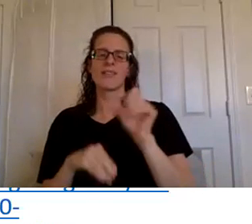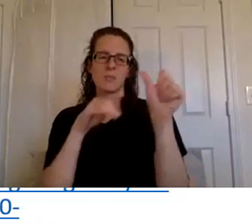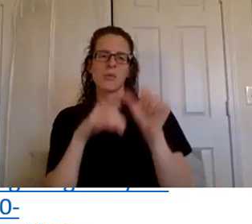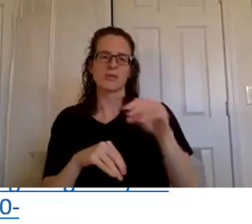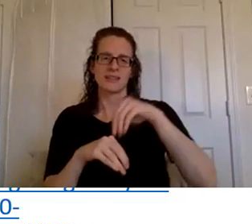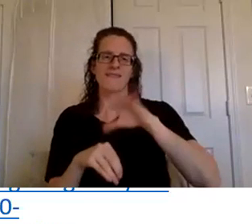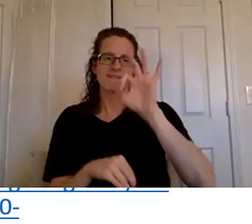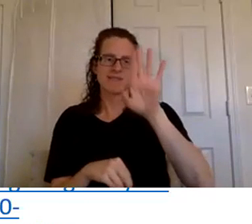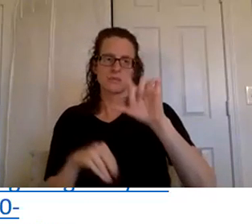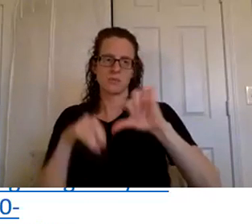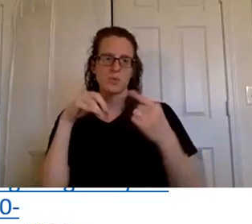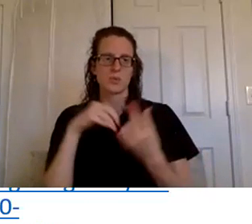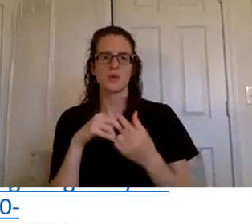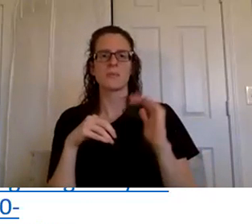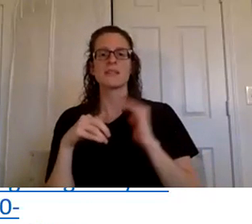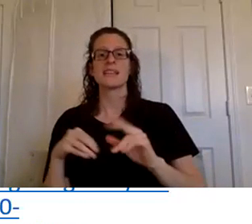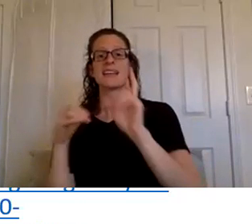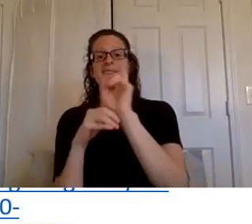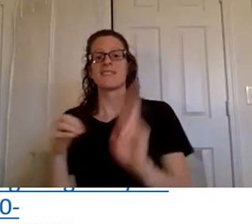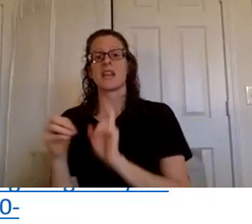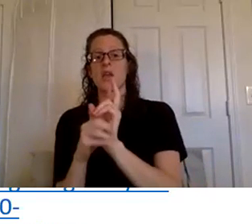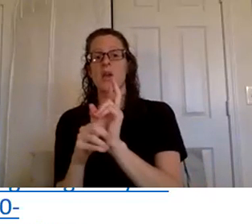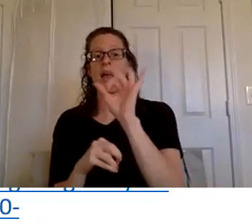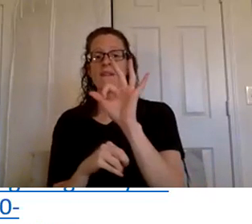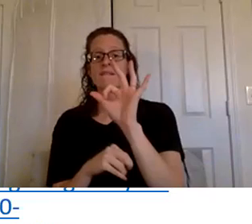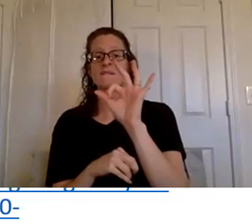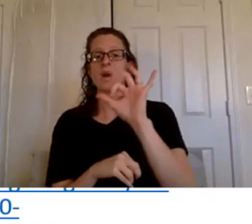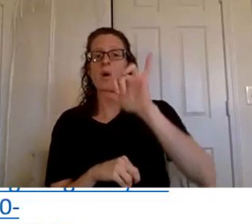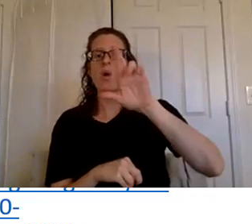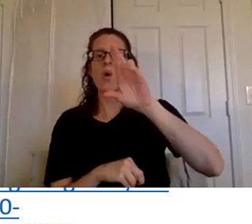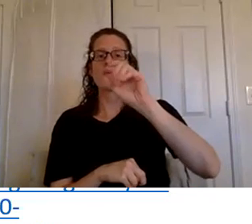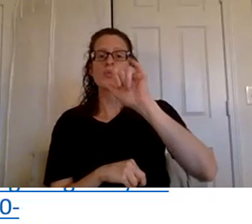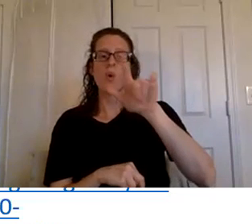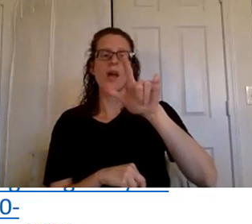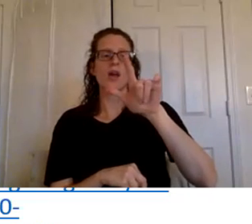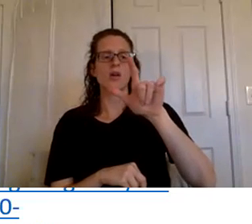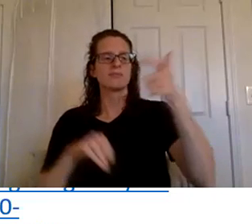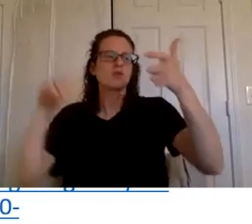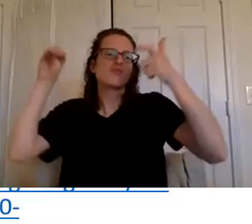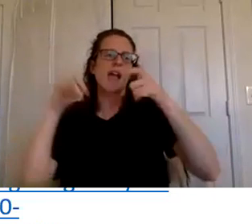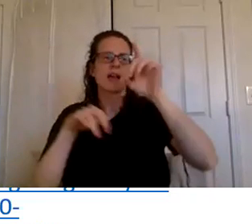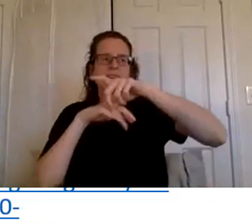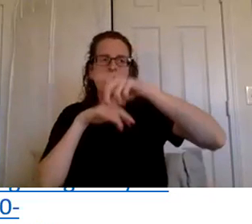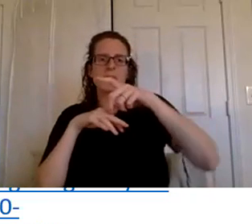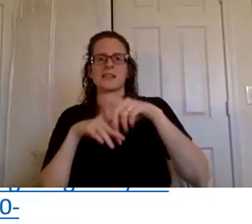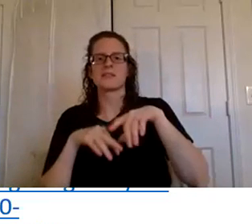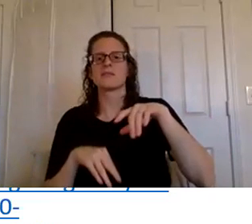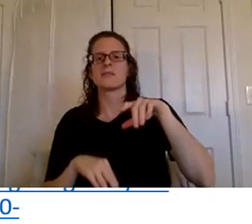this is a video of royal crown diamond aaron rogers um she's from tennessee um